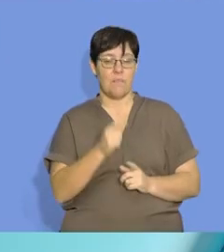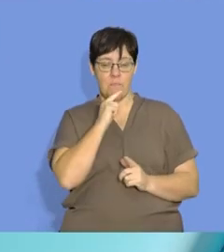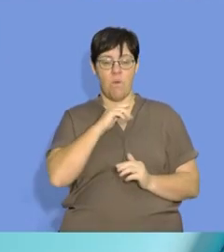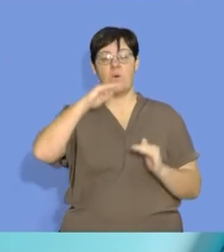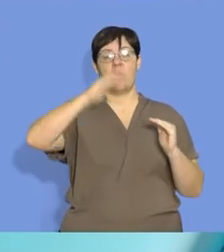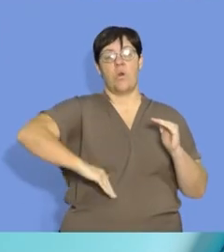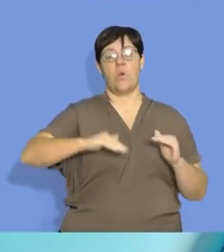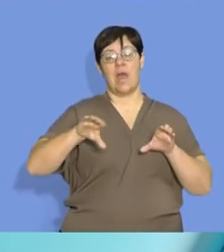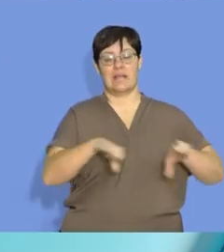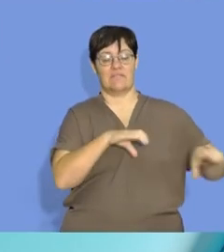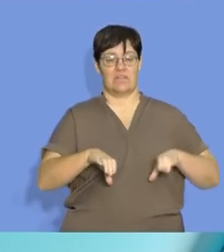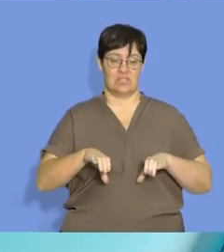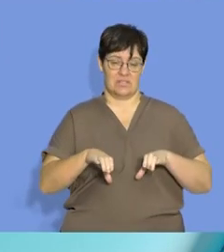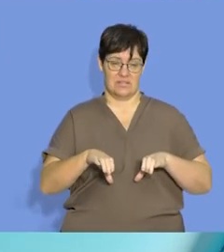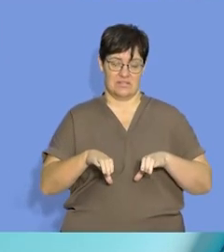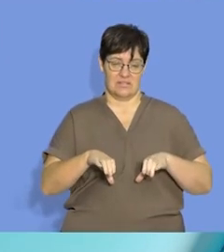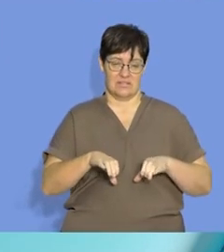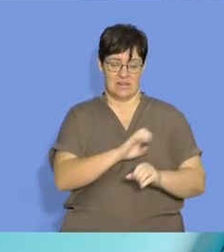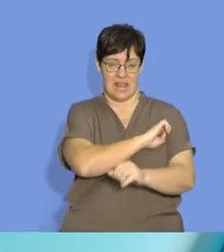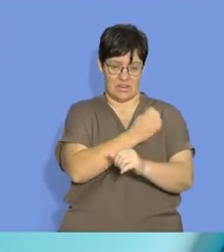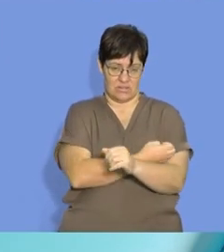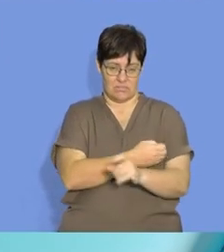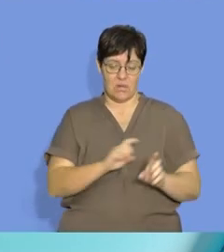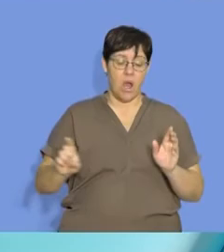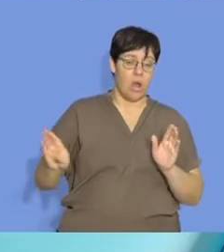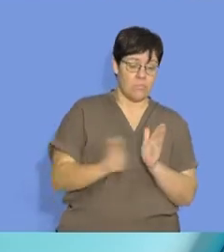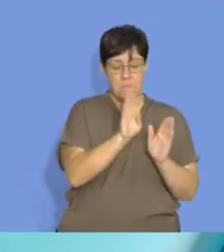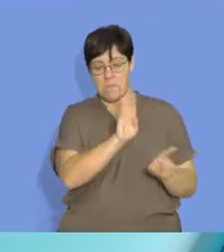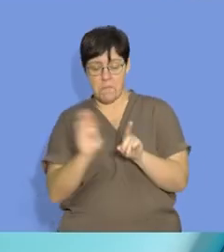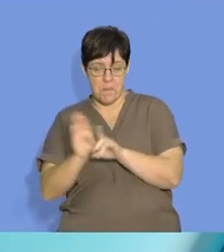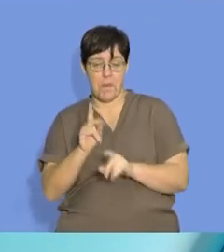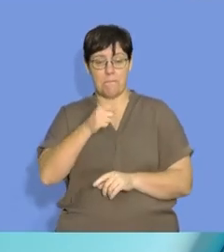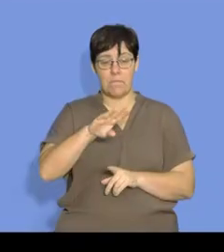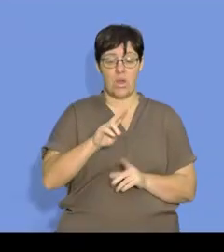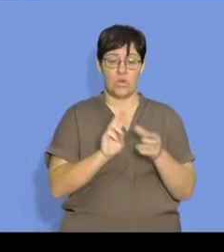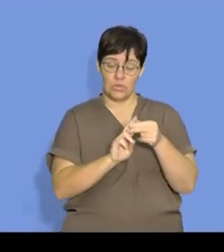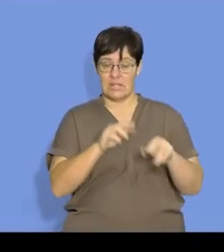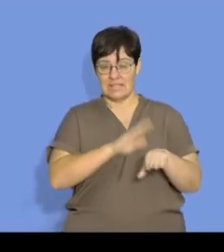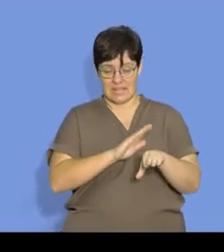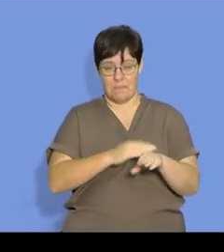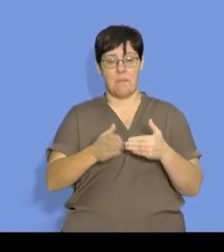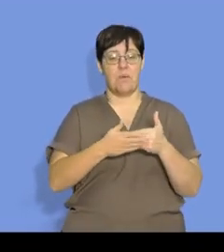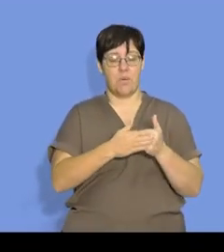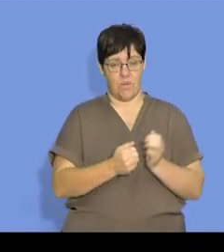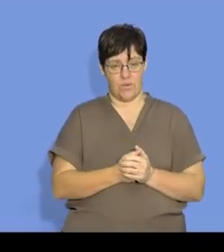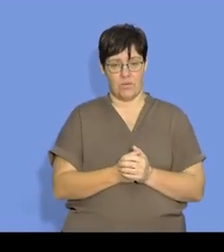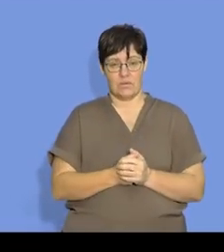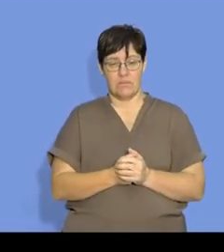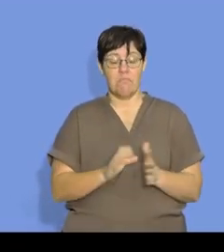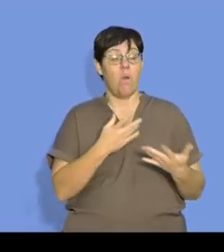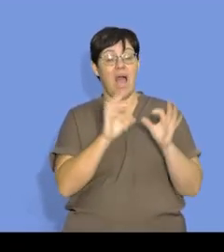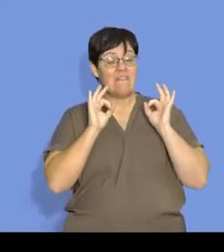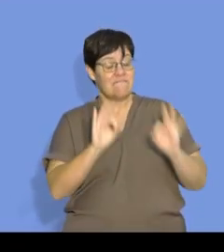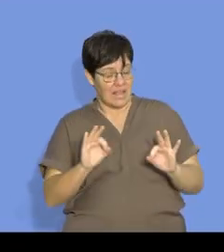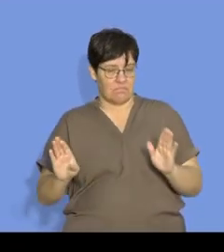there will now be a lower activation energy. There will be more collisions per unit time. There will be